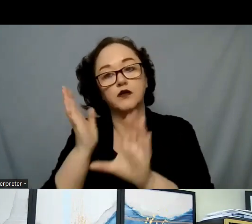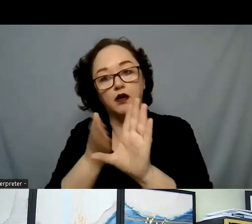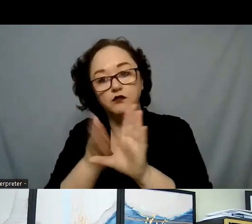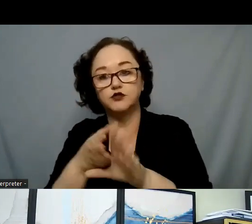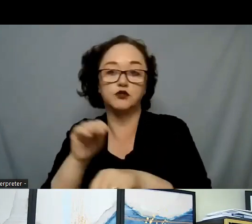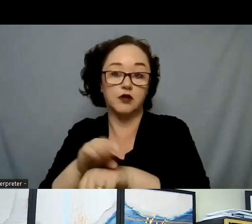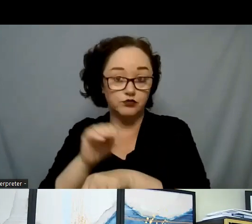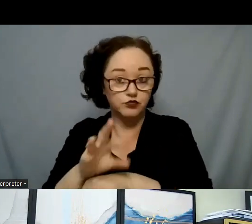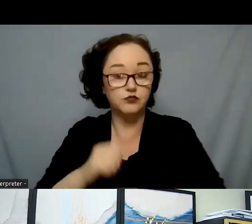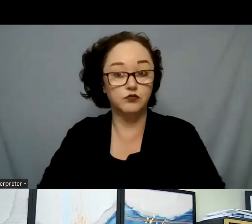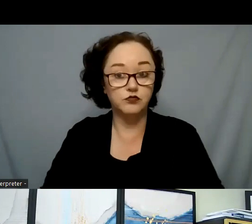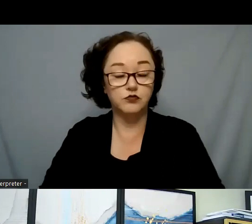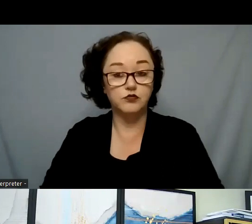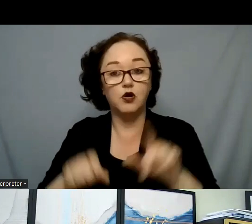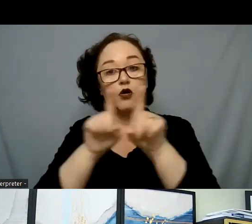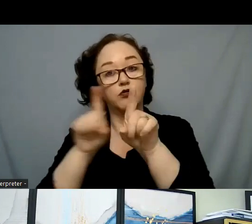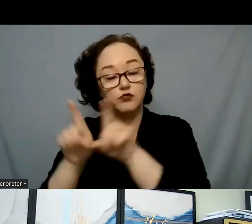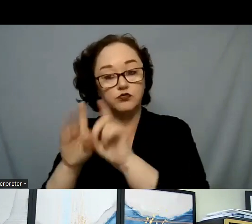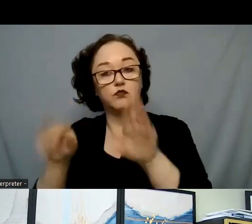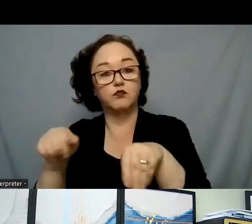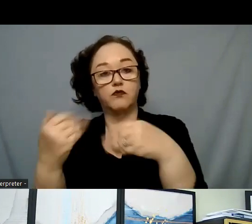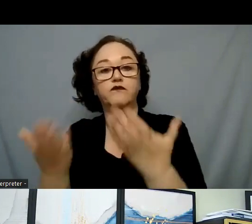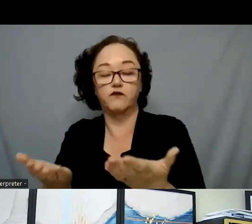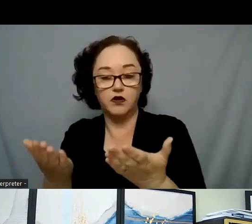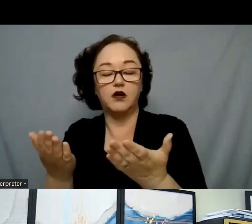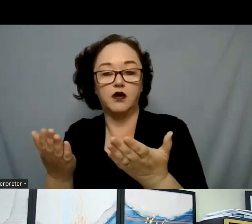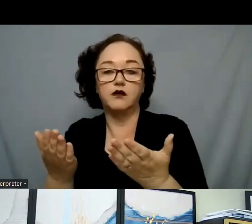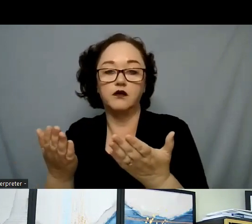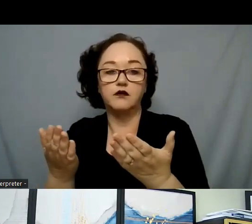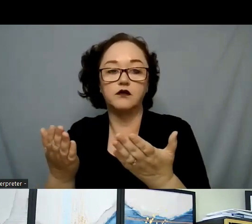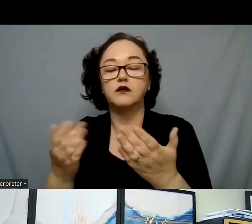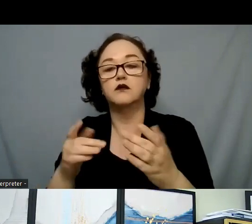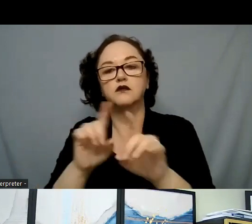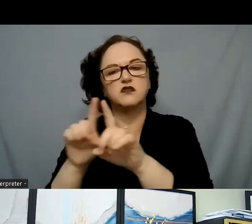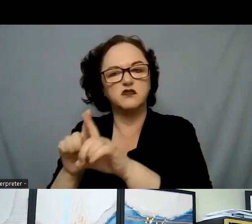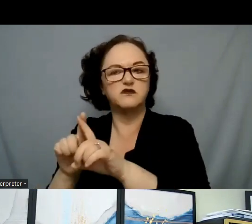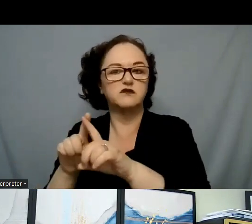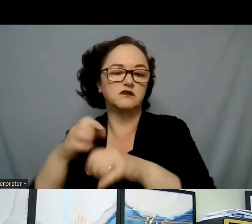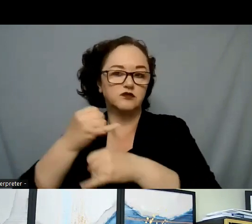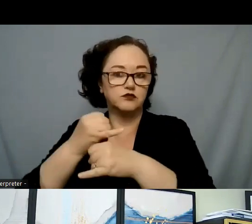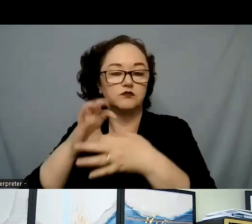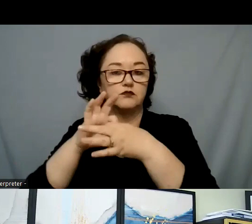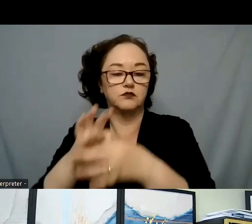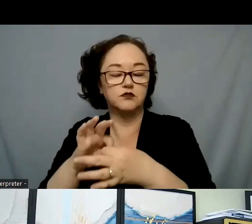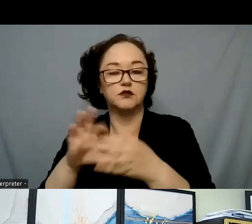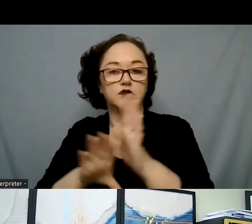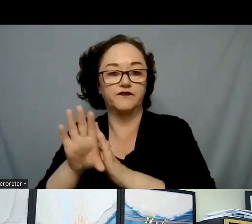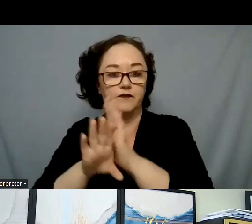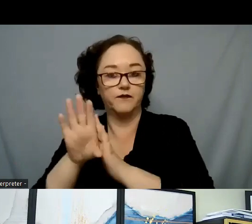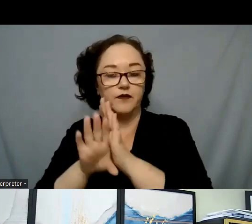And then I also provide consultations to faith-based institutions on the development of lay and or